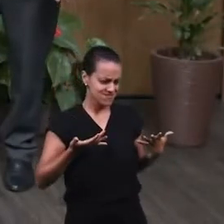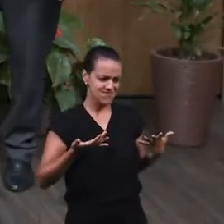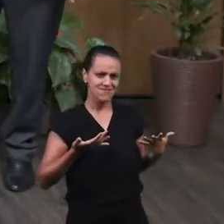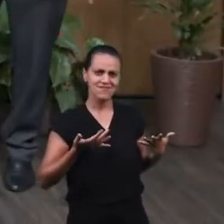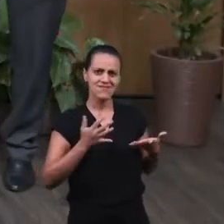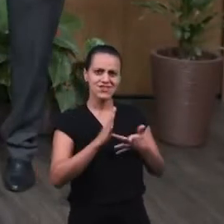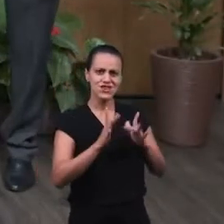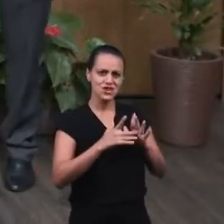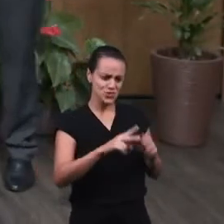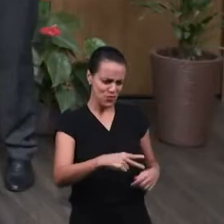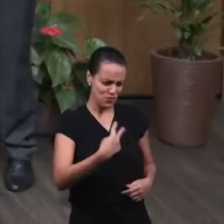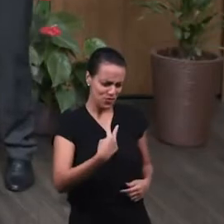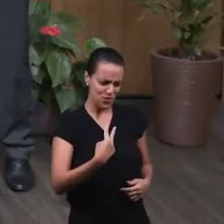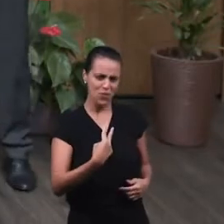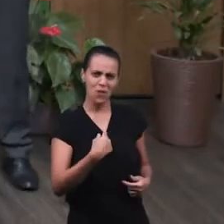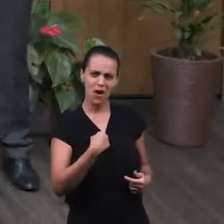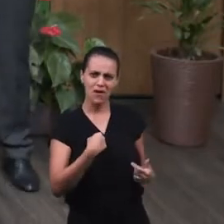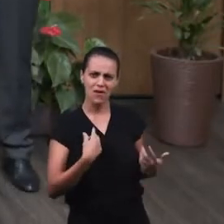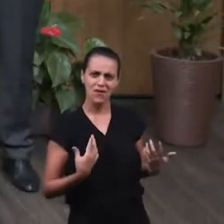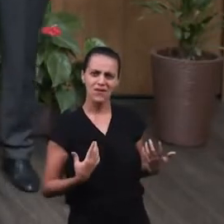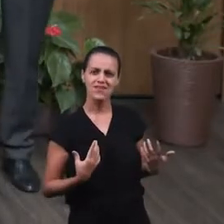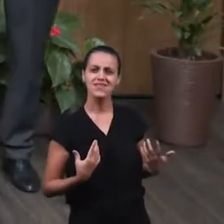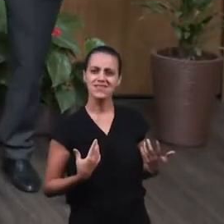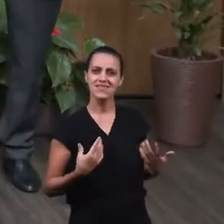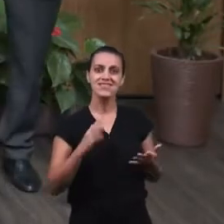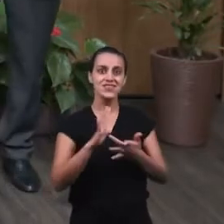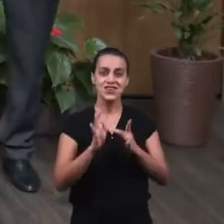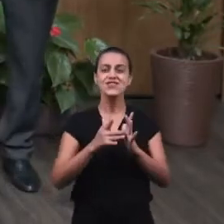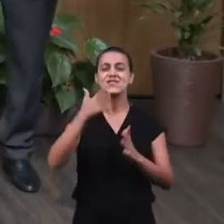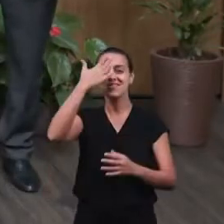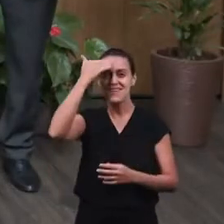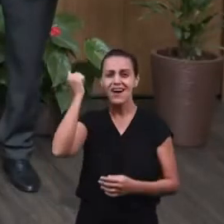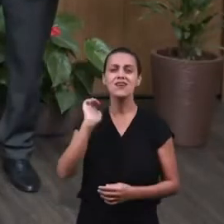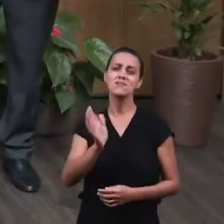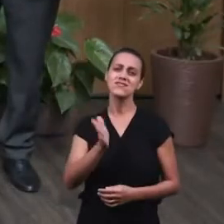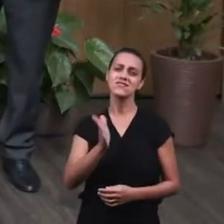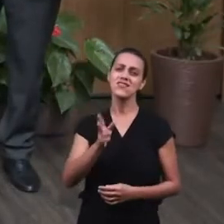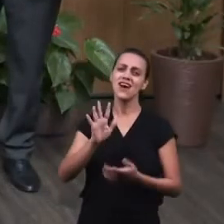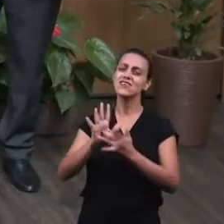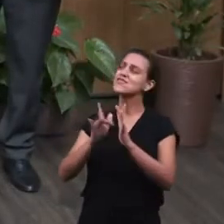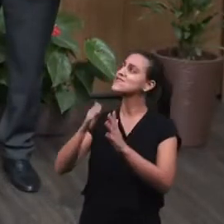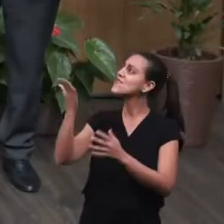Jesus already knew he was there. Jesus called him.